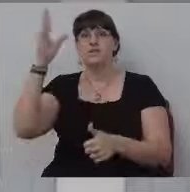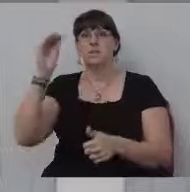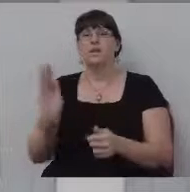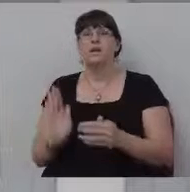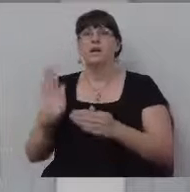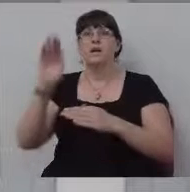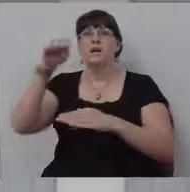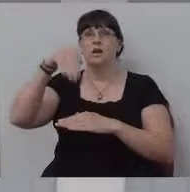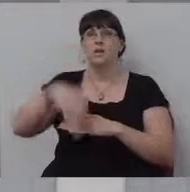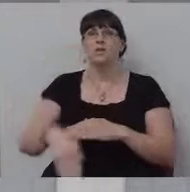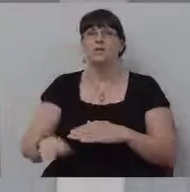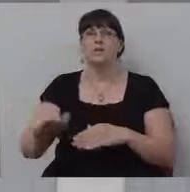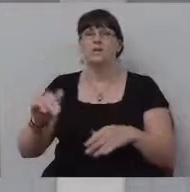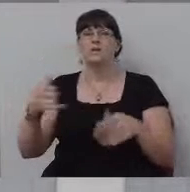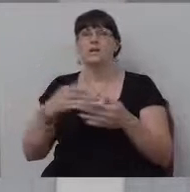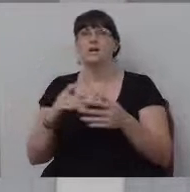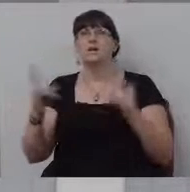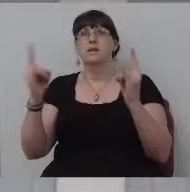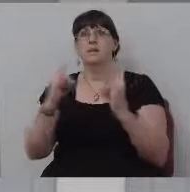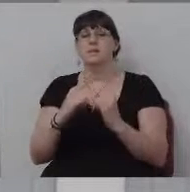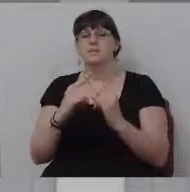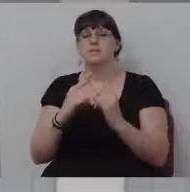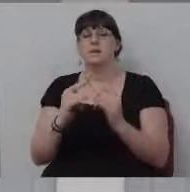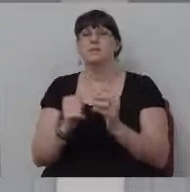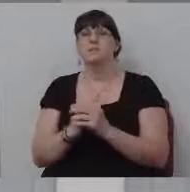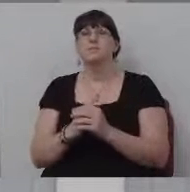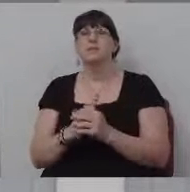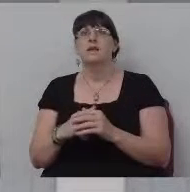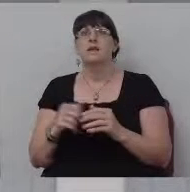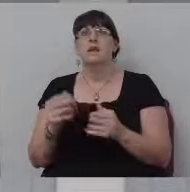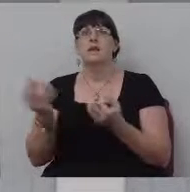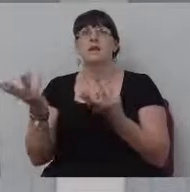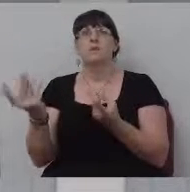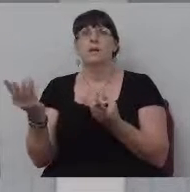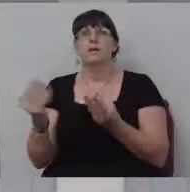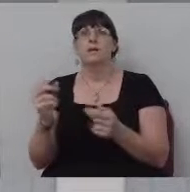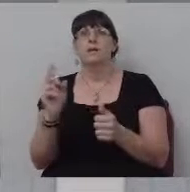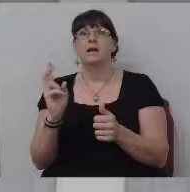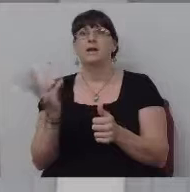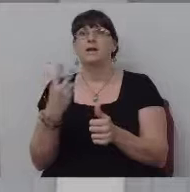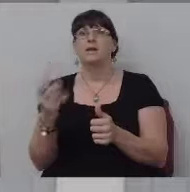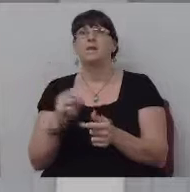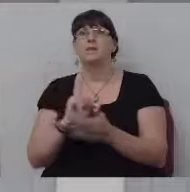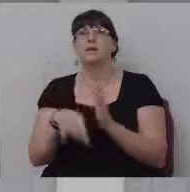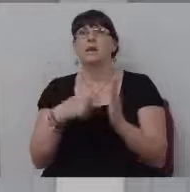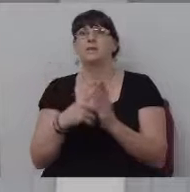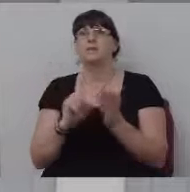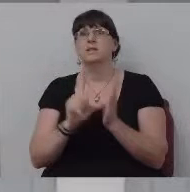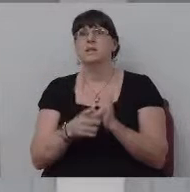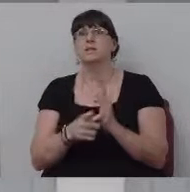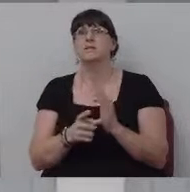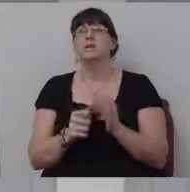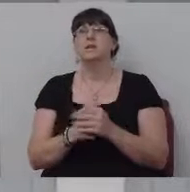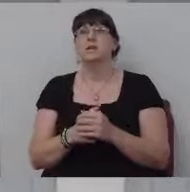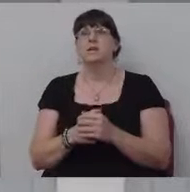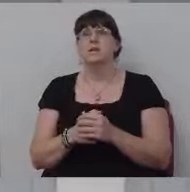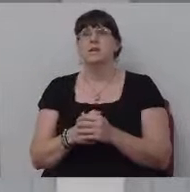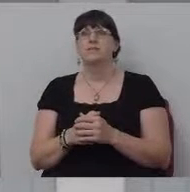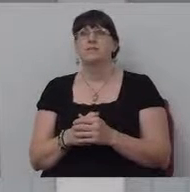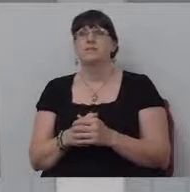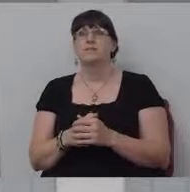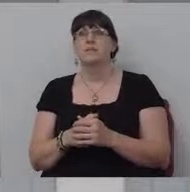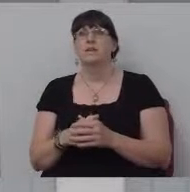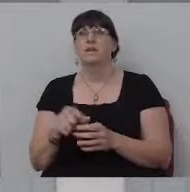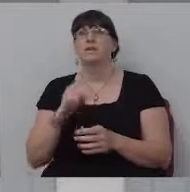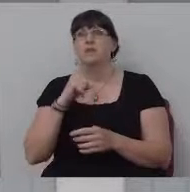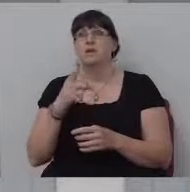he went over the Great Divide, got down to the campsite, made, made camp and, and waited. And a couple hours later, the other fellow isn't there yet. So he gets back on his bike and rides